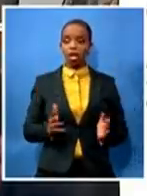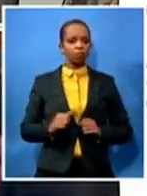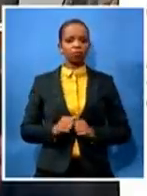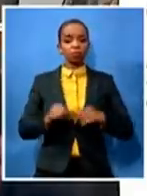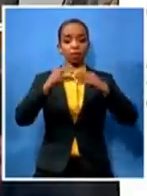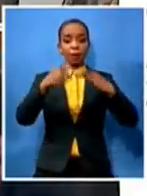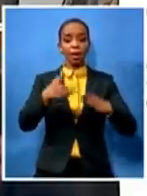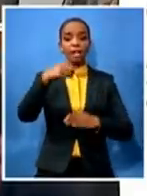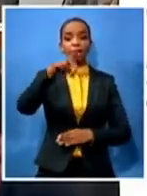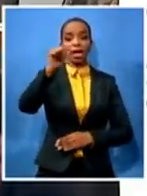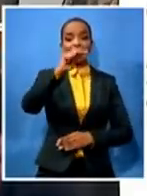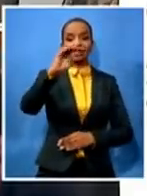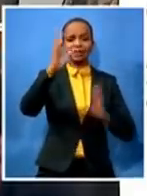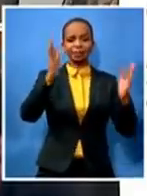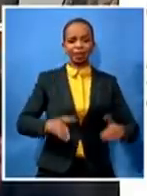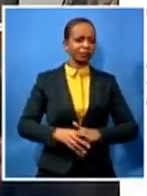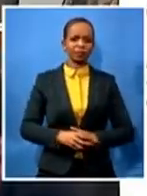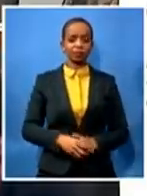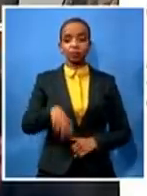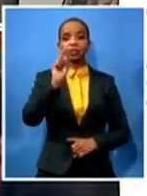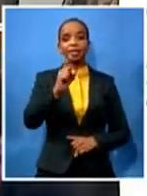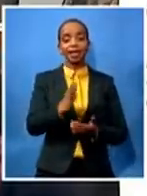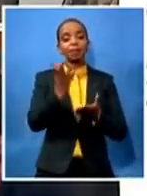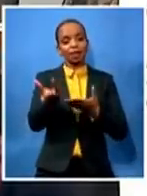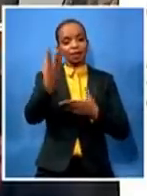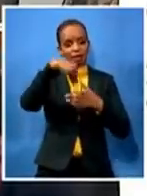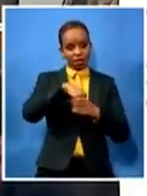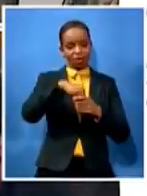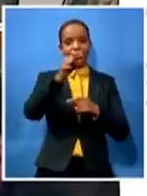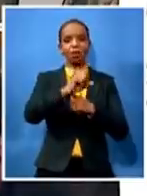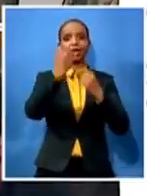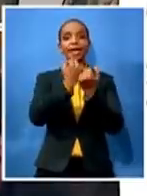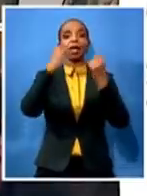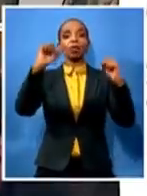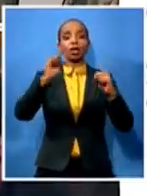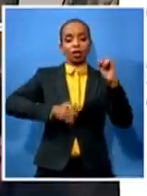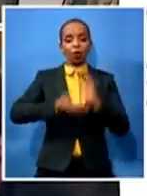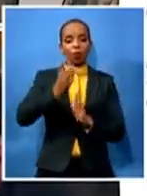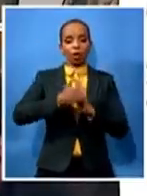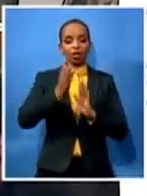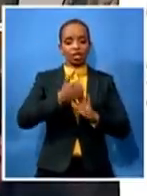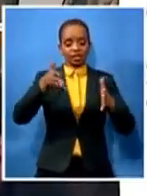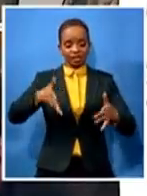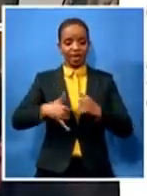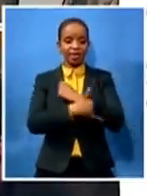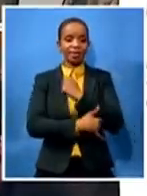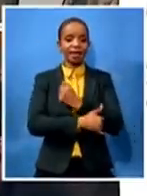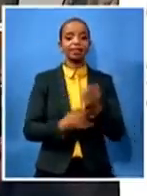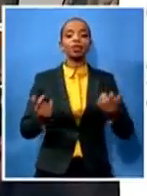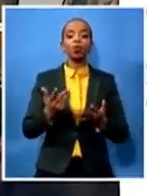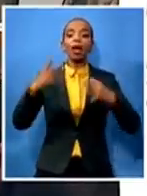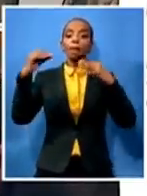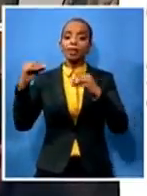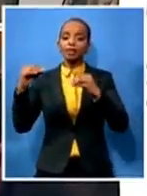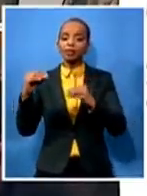the democratic operations here in this country where businesses had chosen to support those that they prefer would